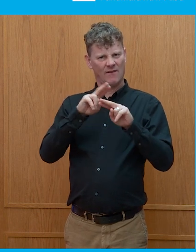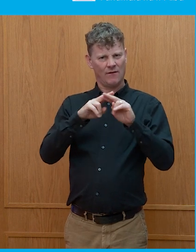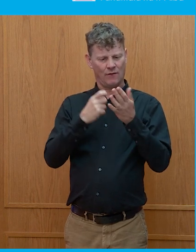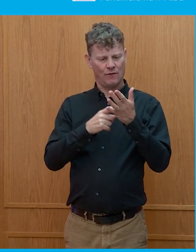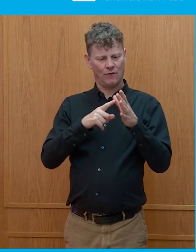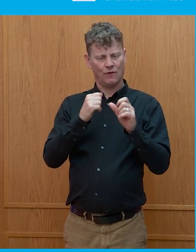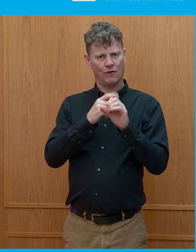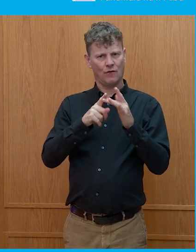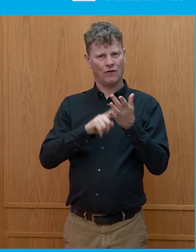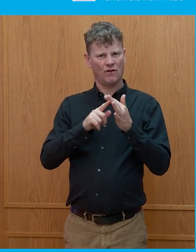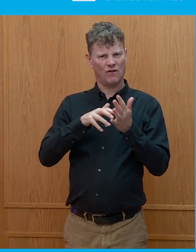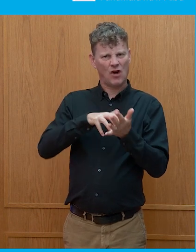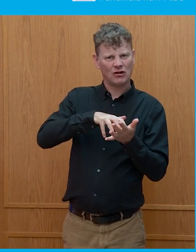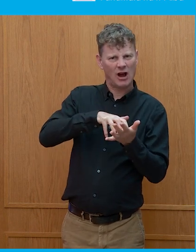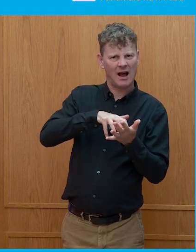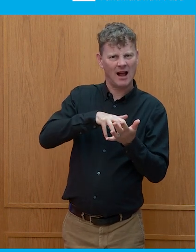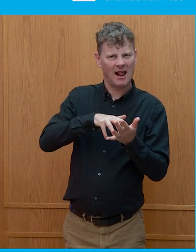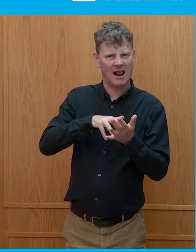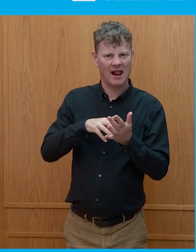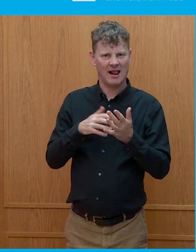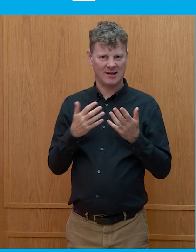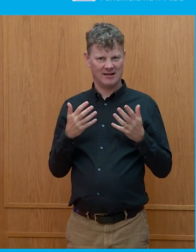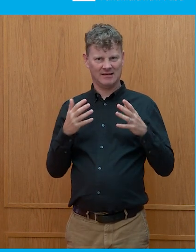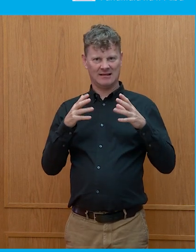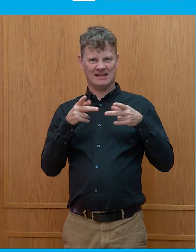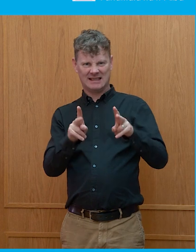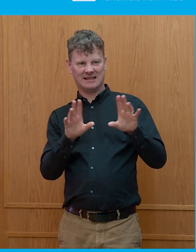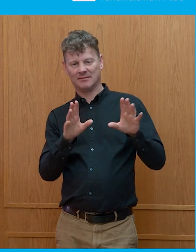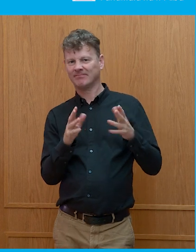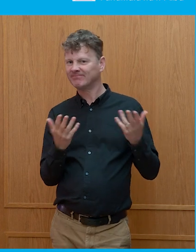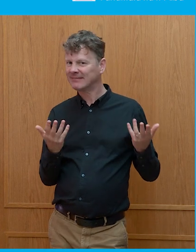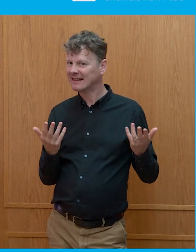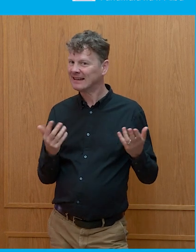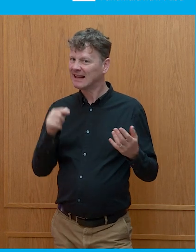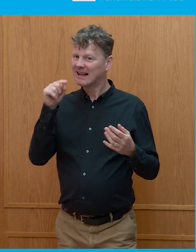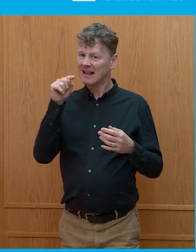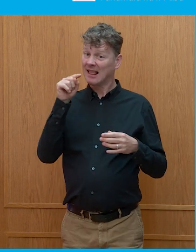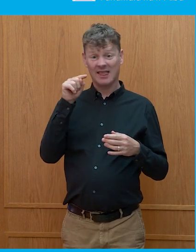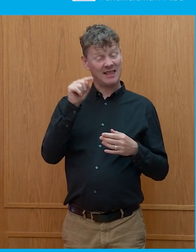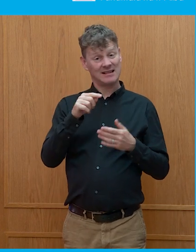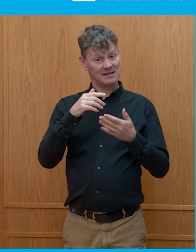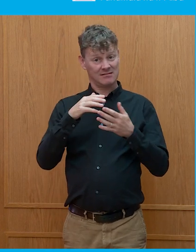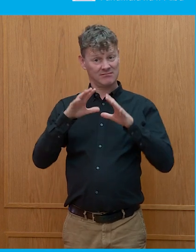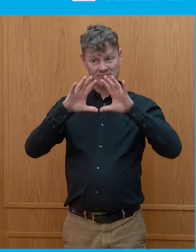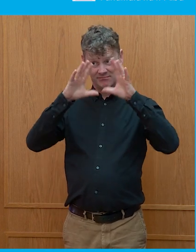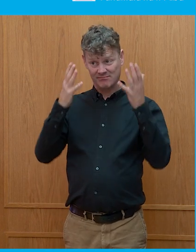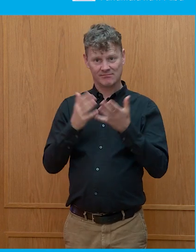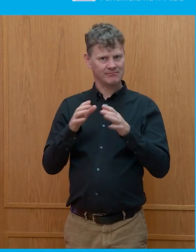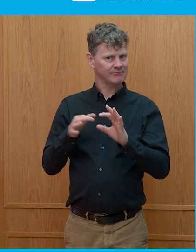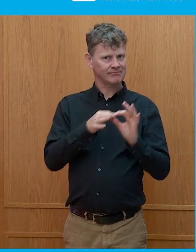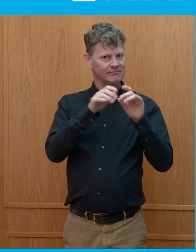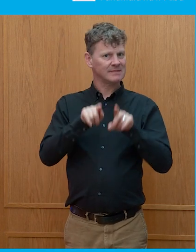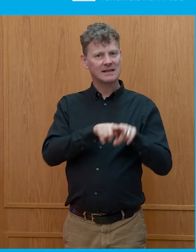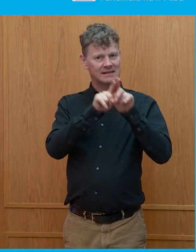which, of course, as I was saying at the beginning, kind of falls, you know, this is part of the trend, part of the trend